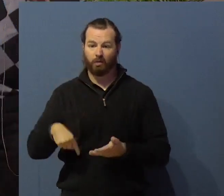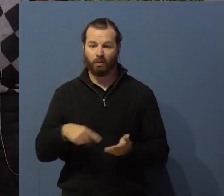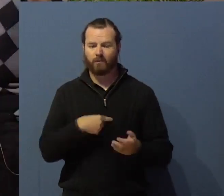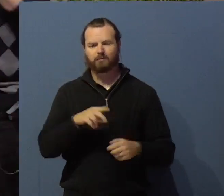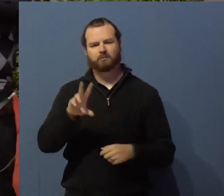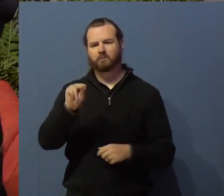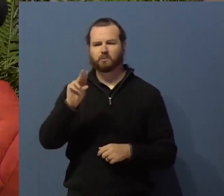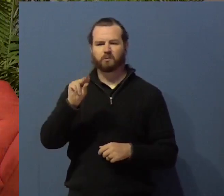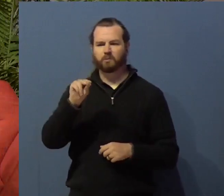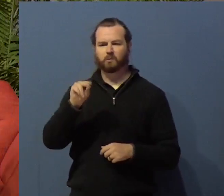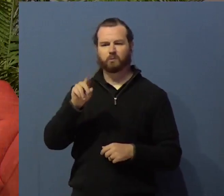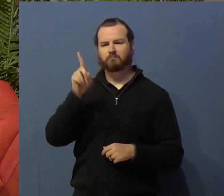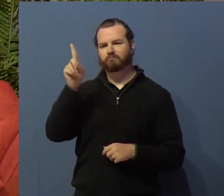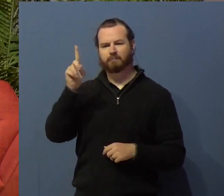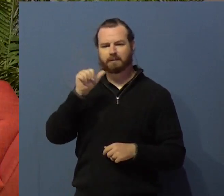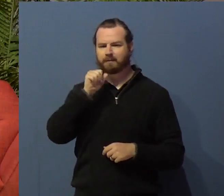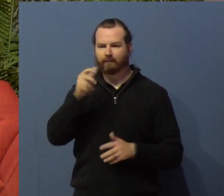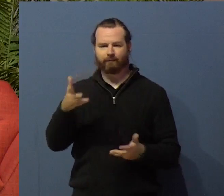God's not done with us yet.